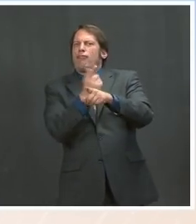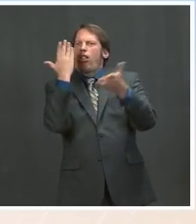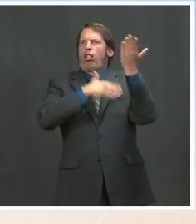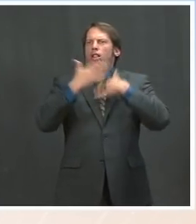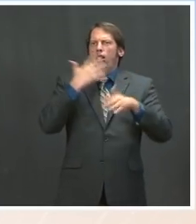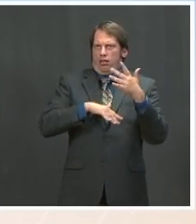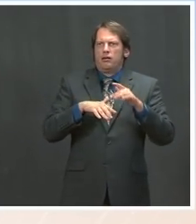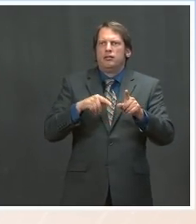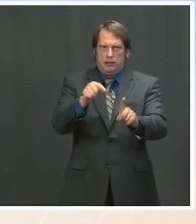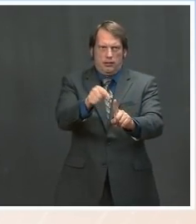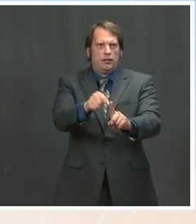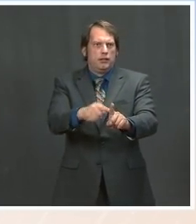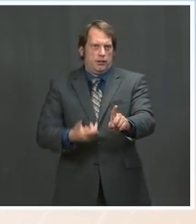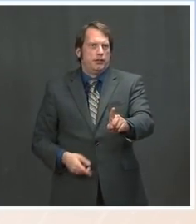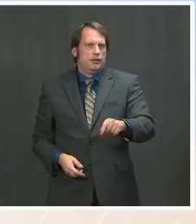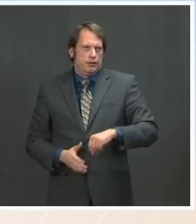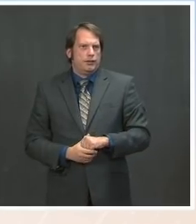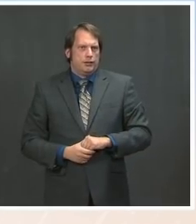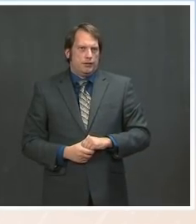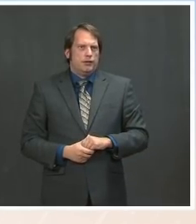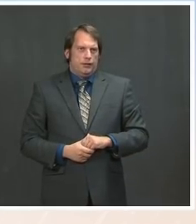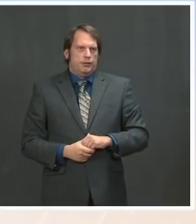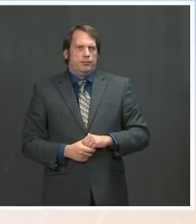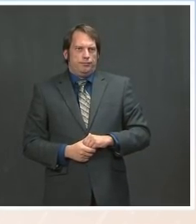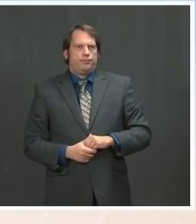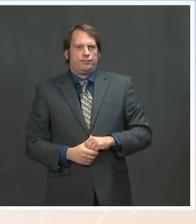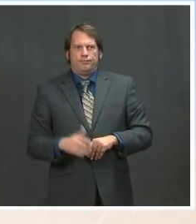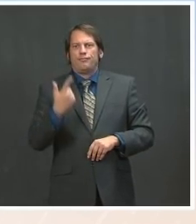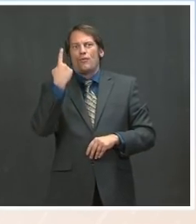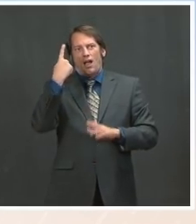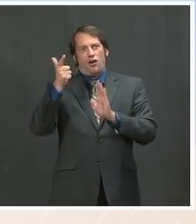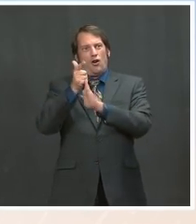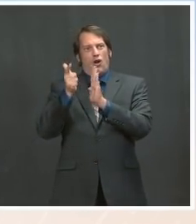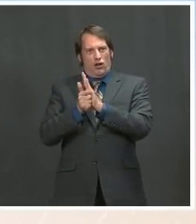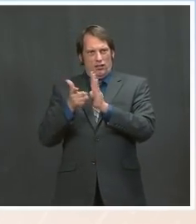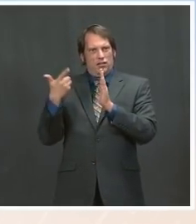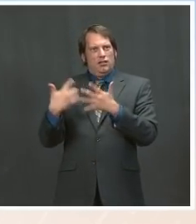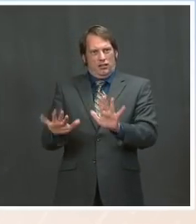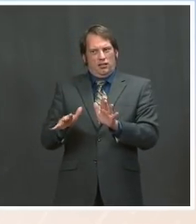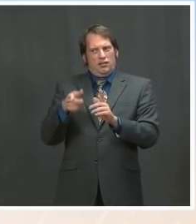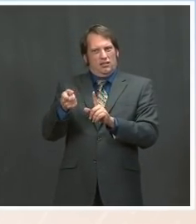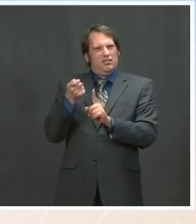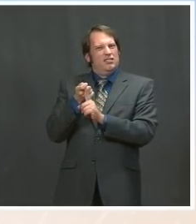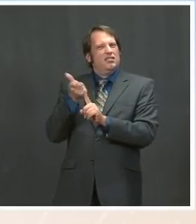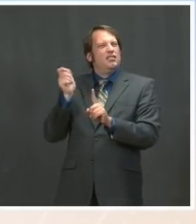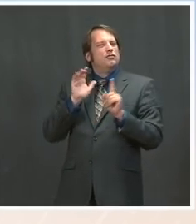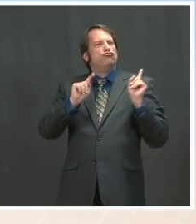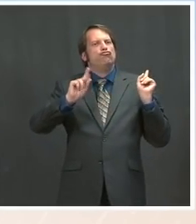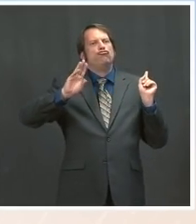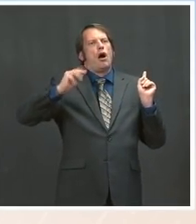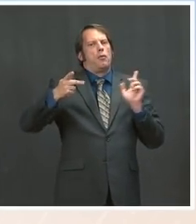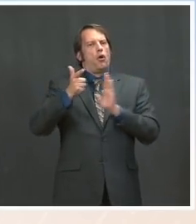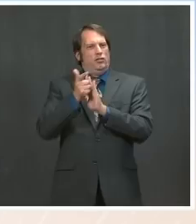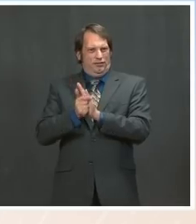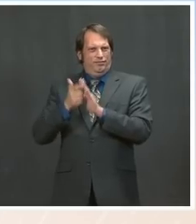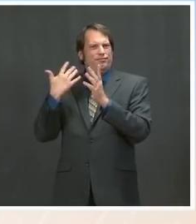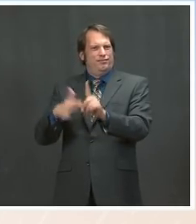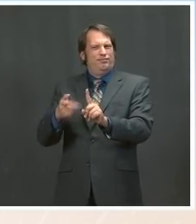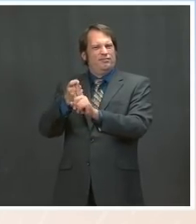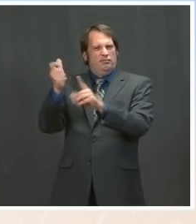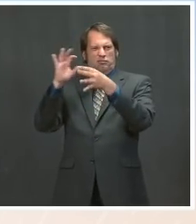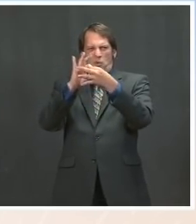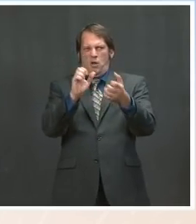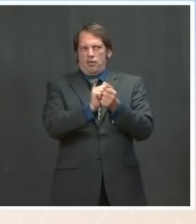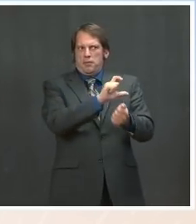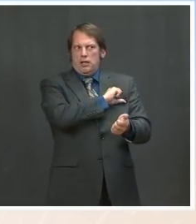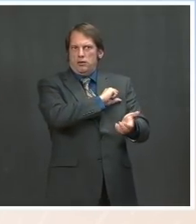reversed a Trump administration memo that limited the use of consent decrees with respect to investigation of police departments. Departments